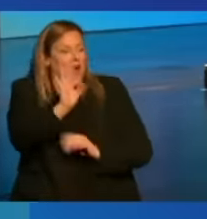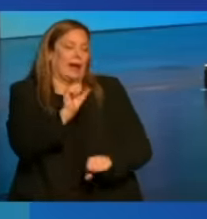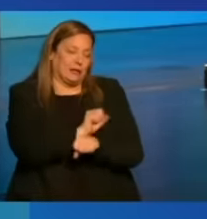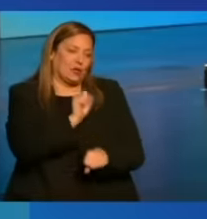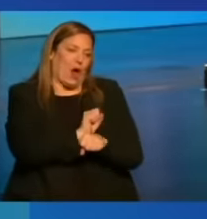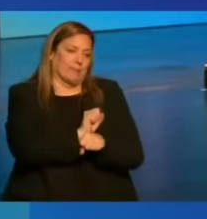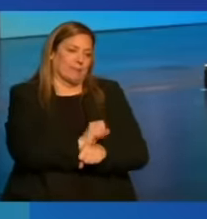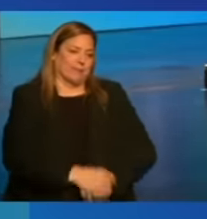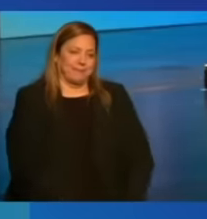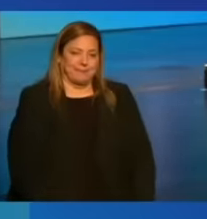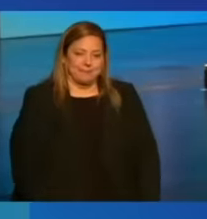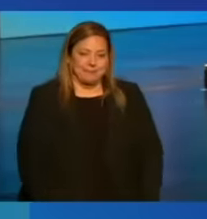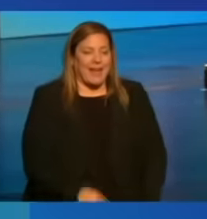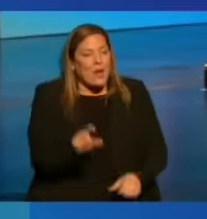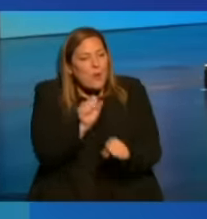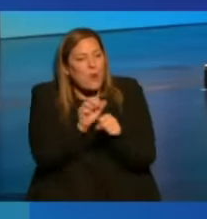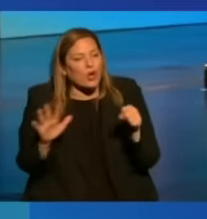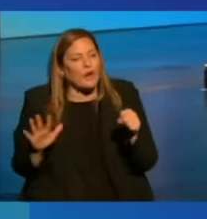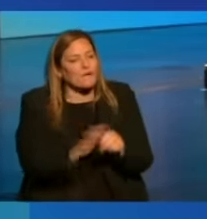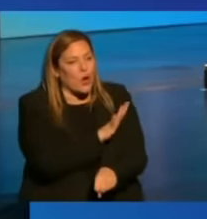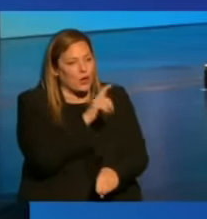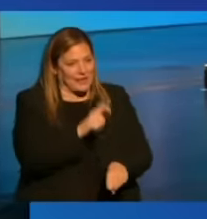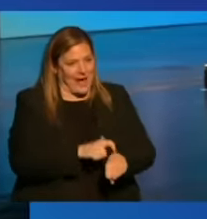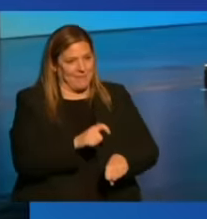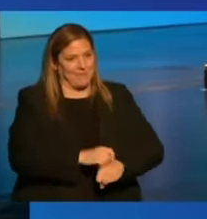and work full-time.